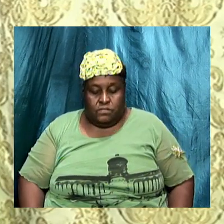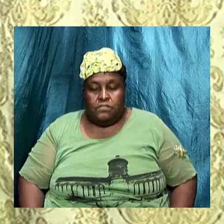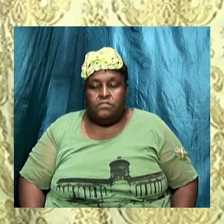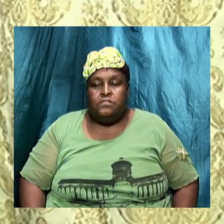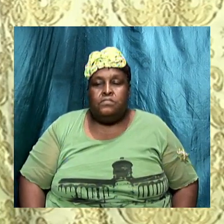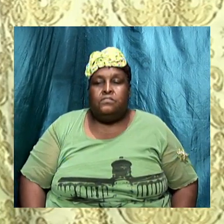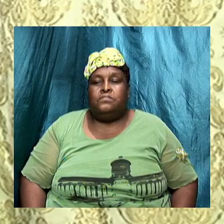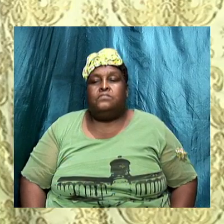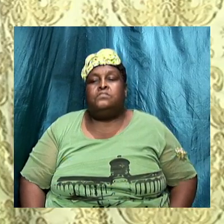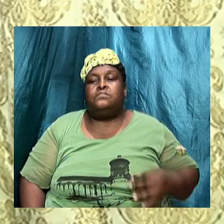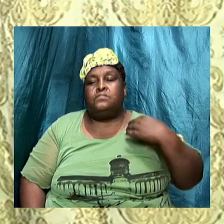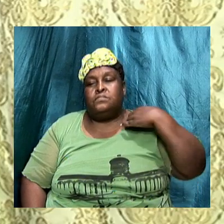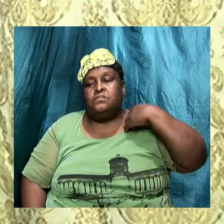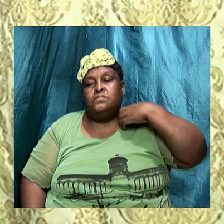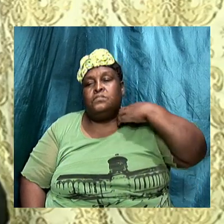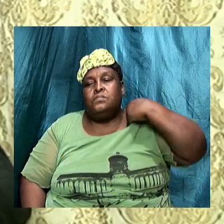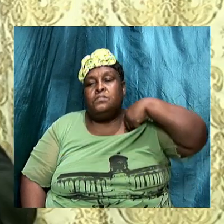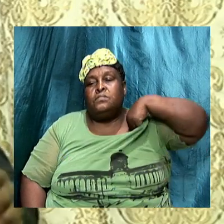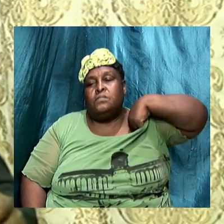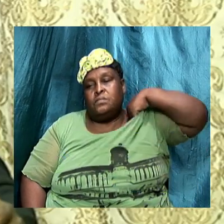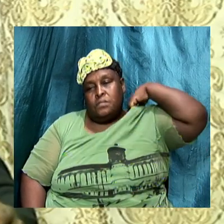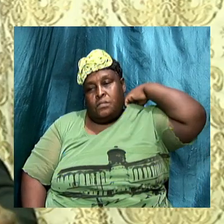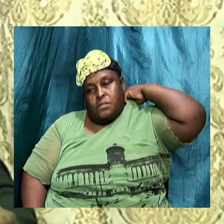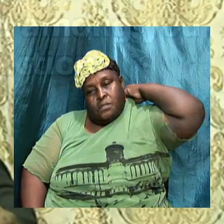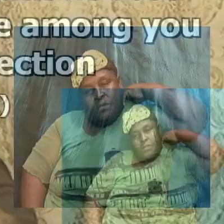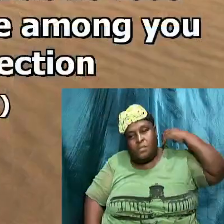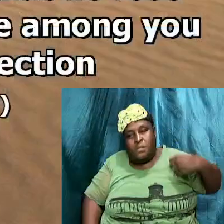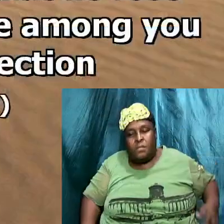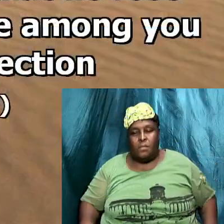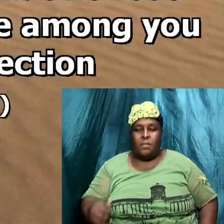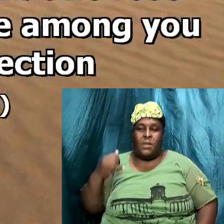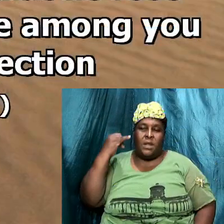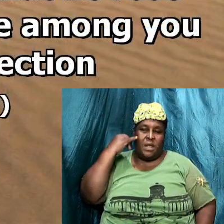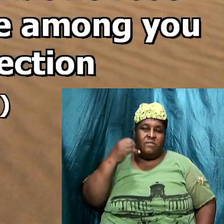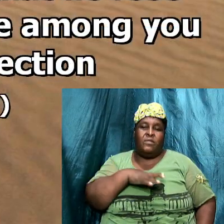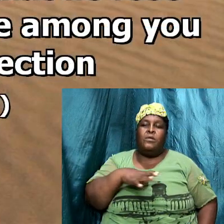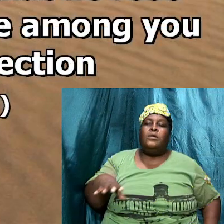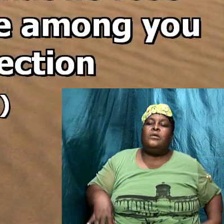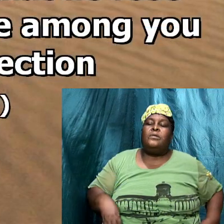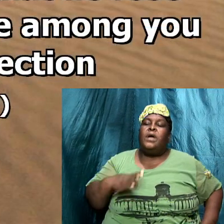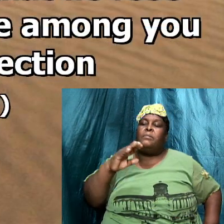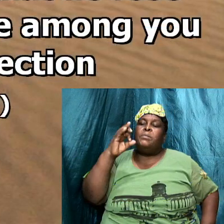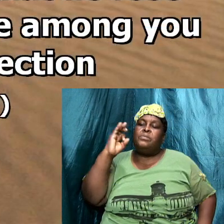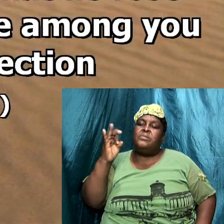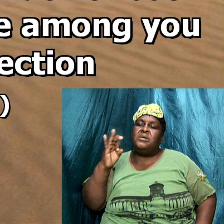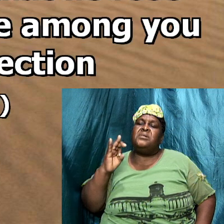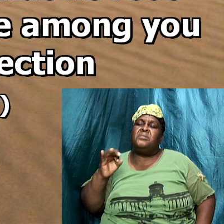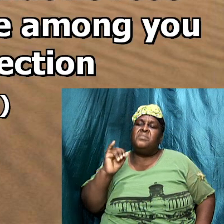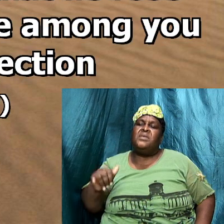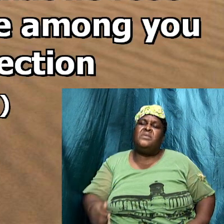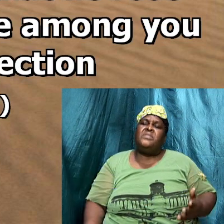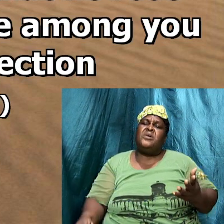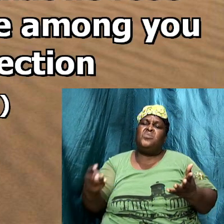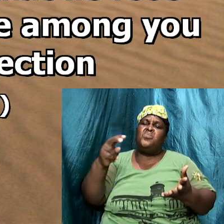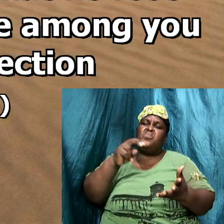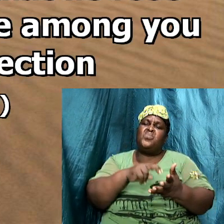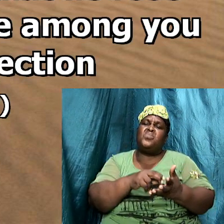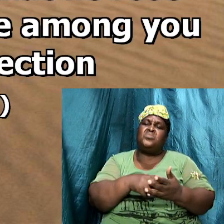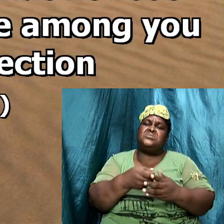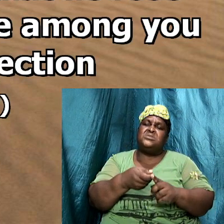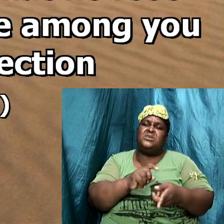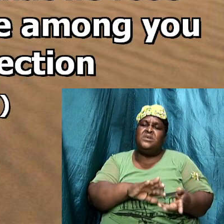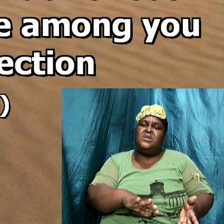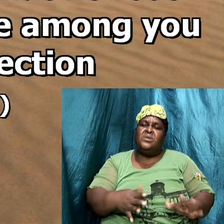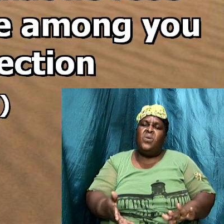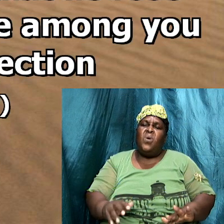now if Christ be preached that he rose from the dead how say some among you